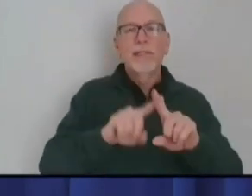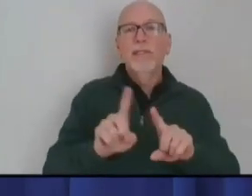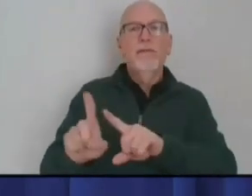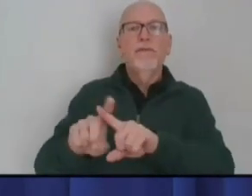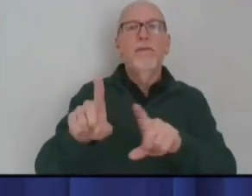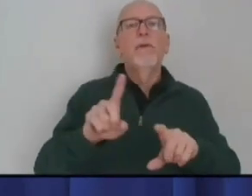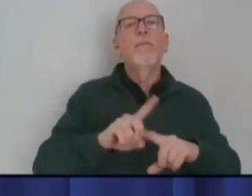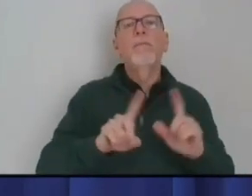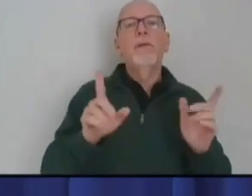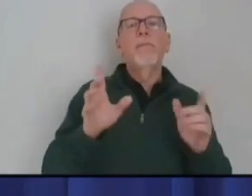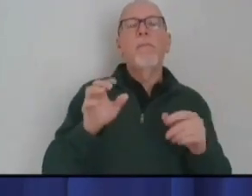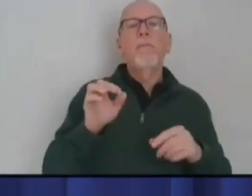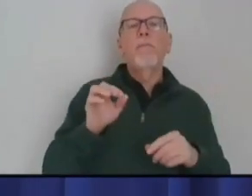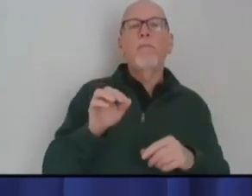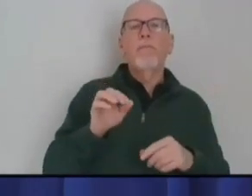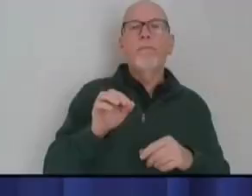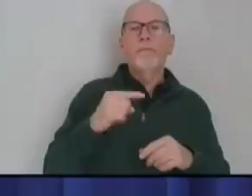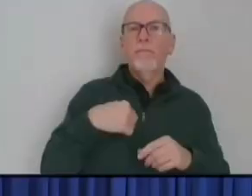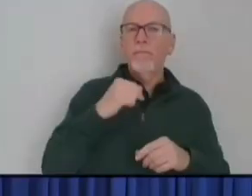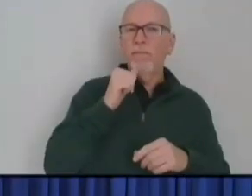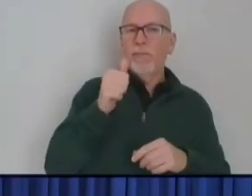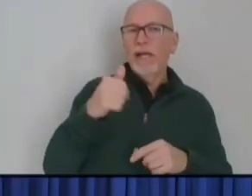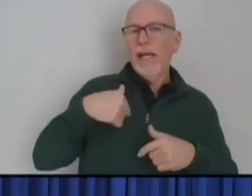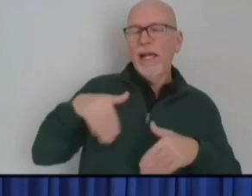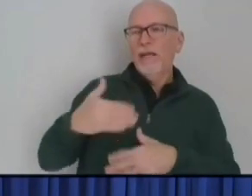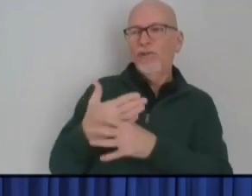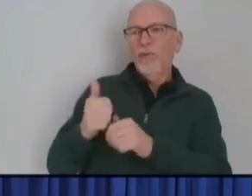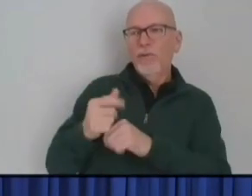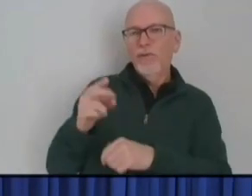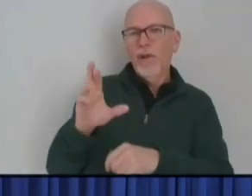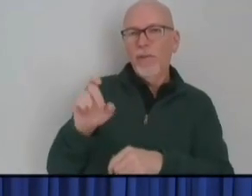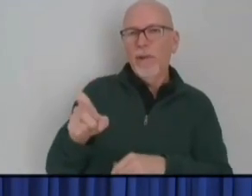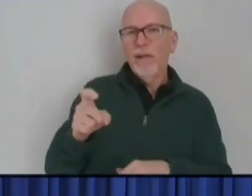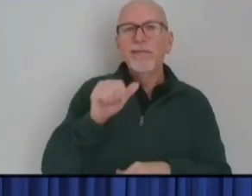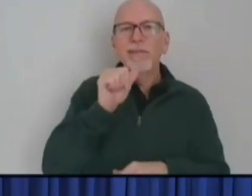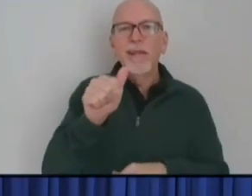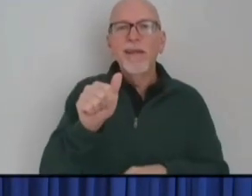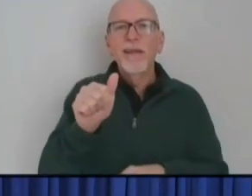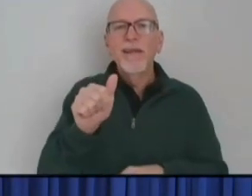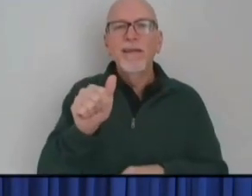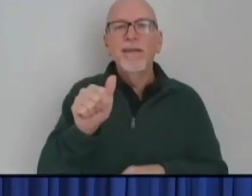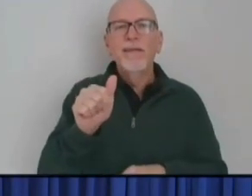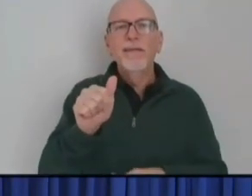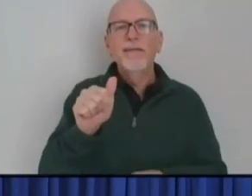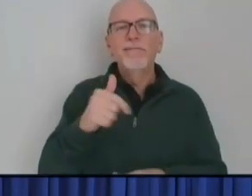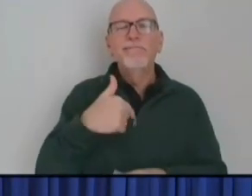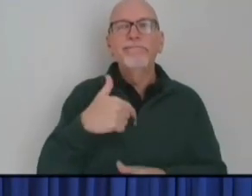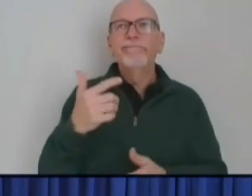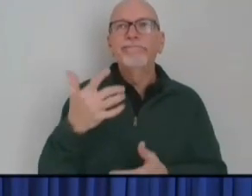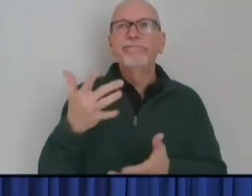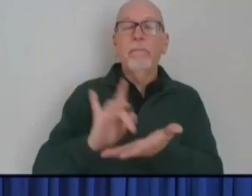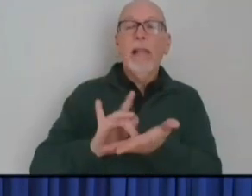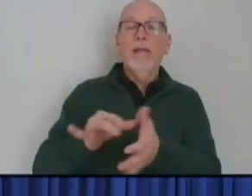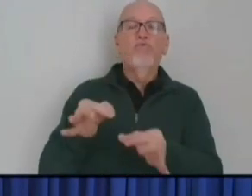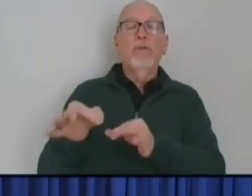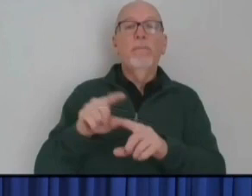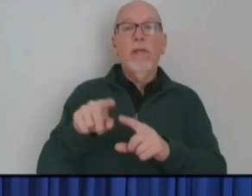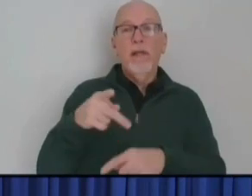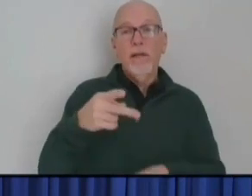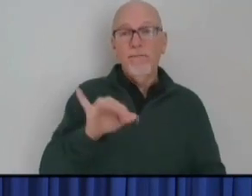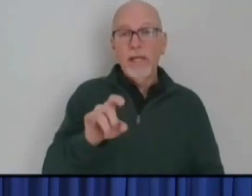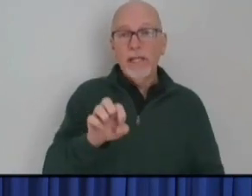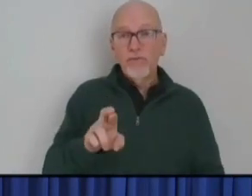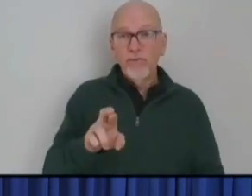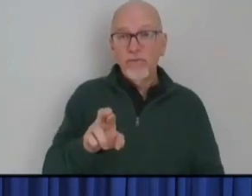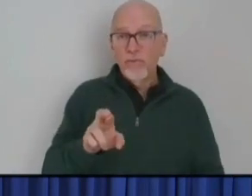I've not shared this with Dr. Box. This is not a medical description, but, you know, with Pfizer or Dr. Weaver,